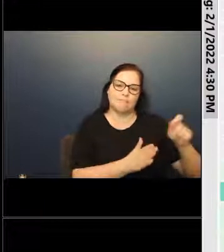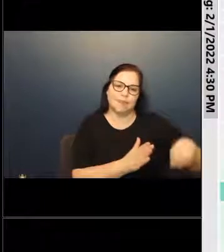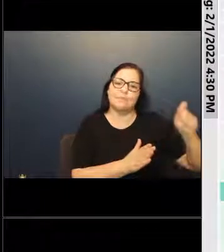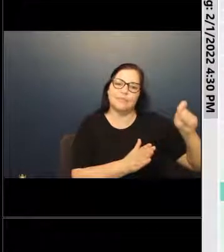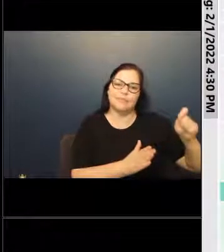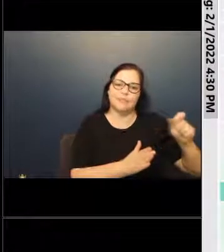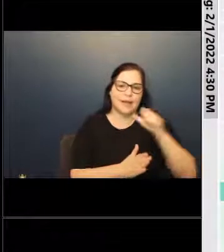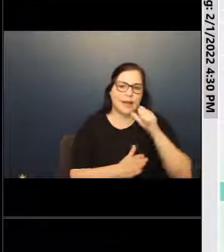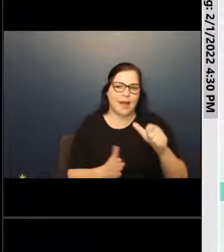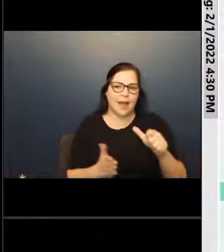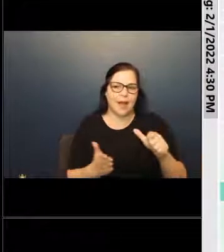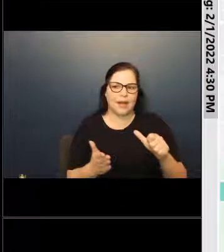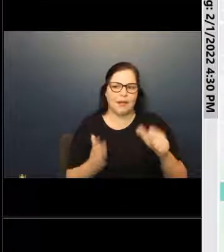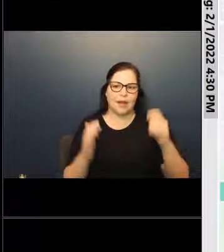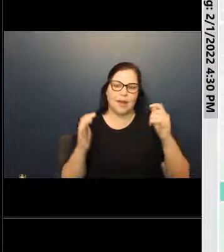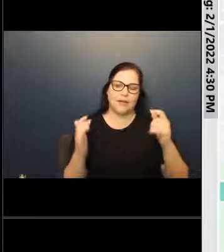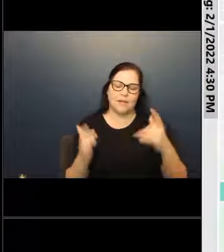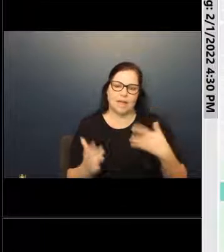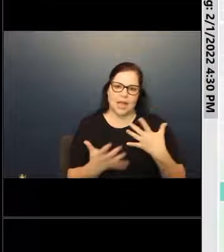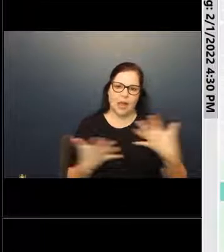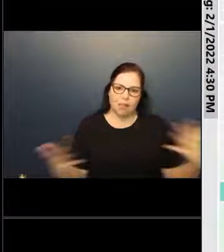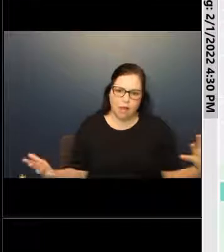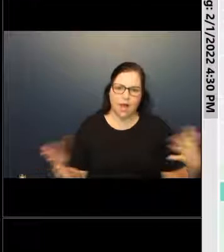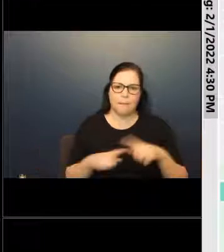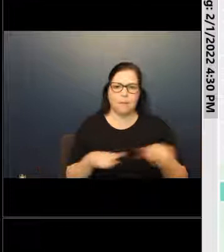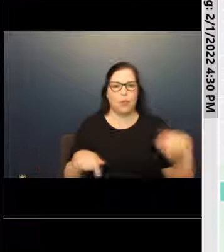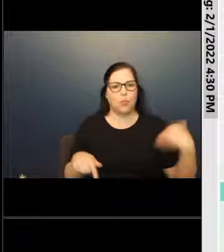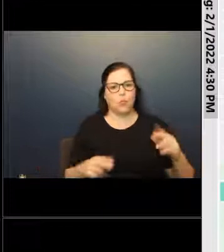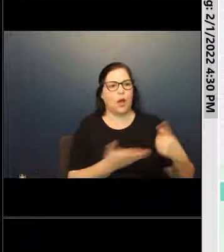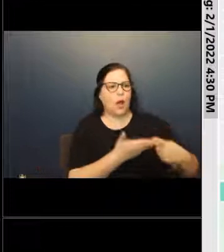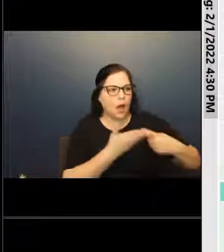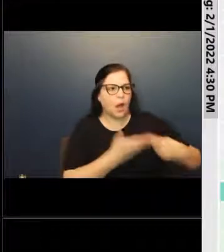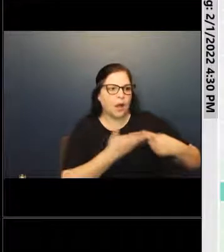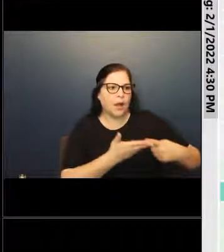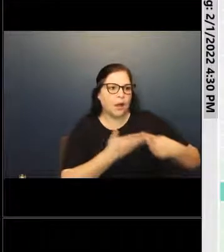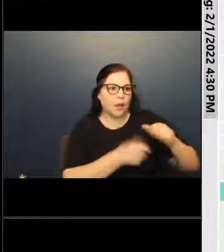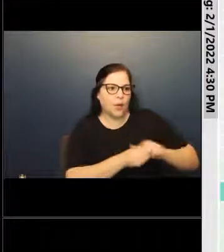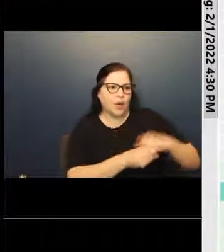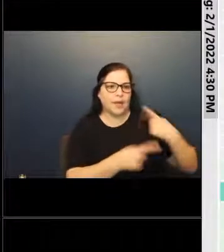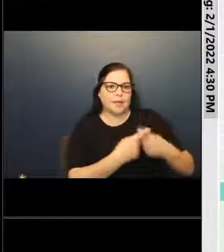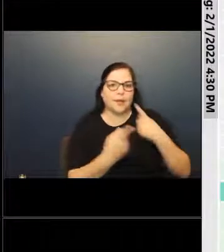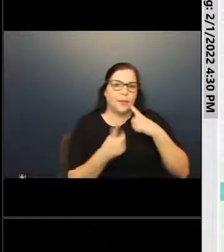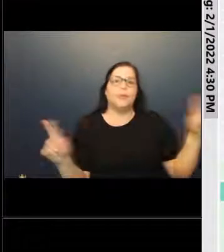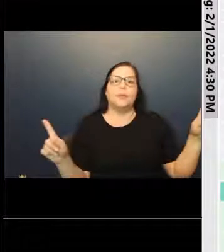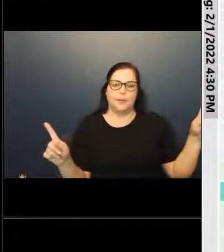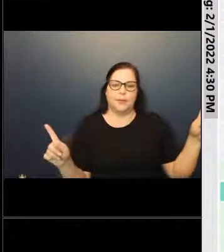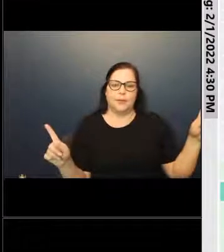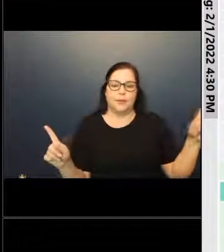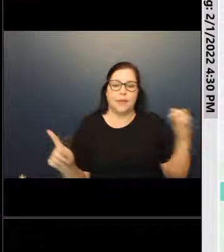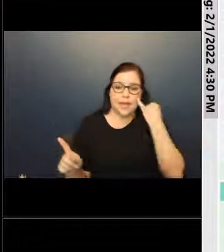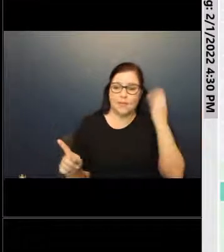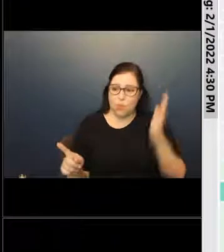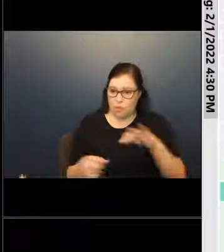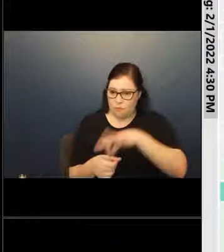that extensive, but it was a result of many conversations. And so, um, that's the, if there's going to be a vote on this